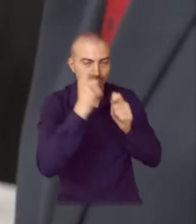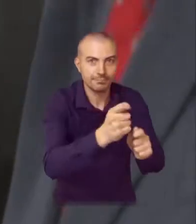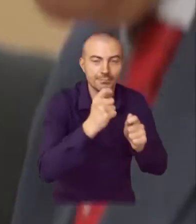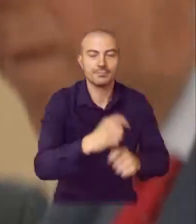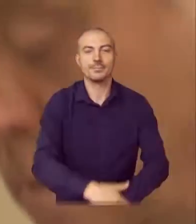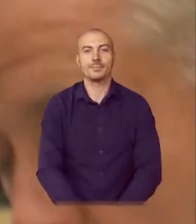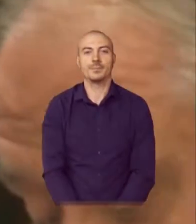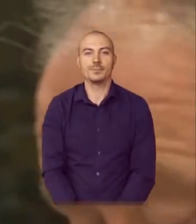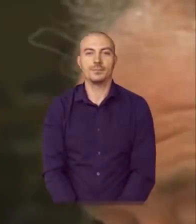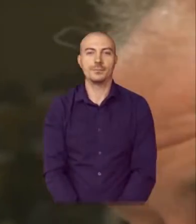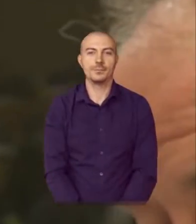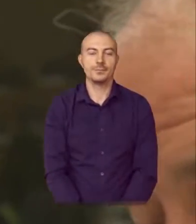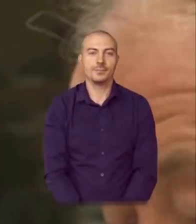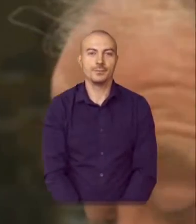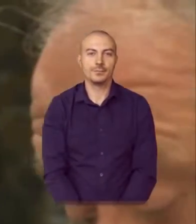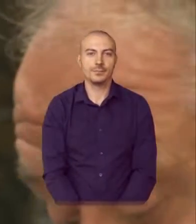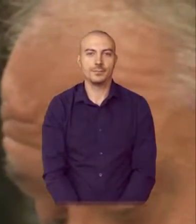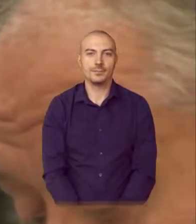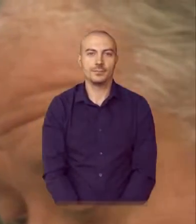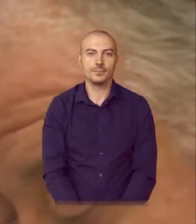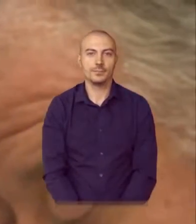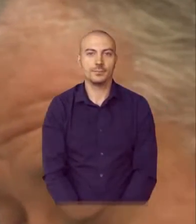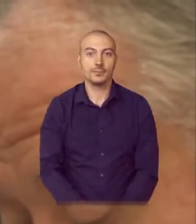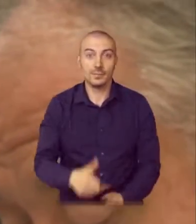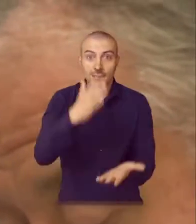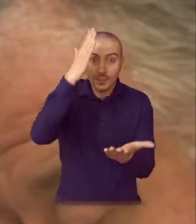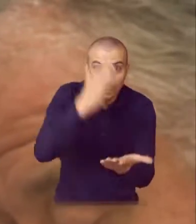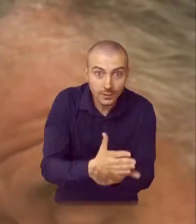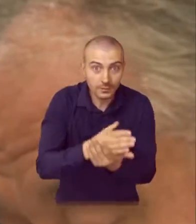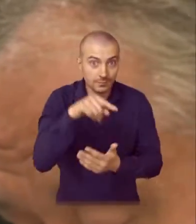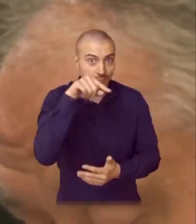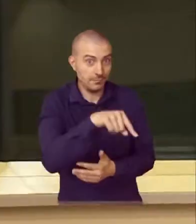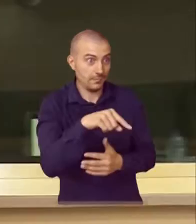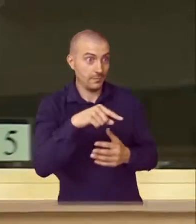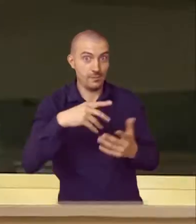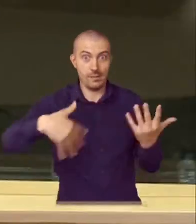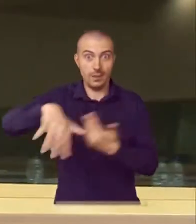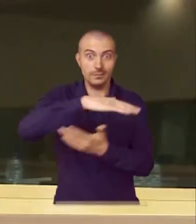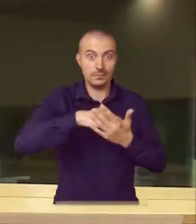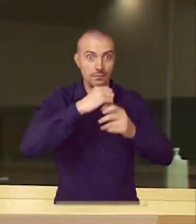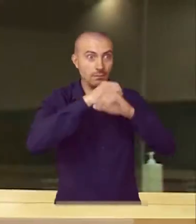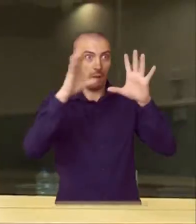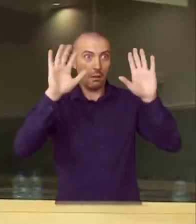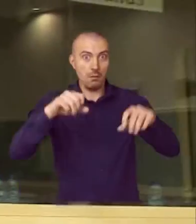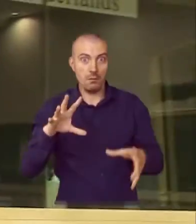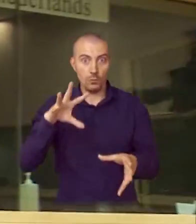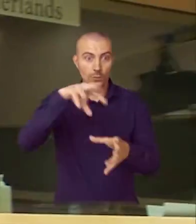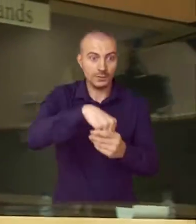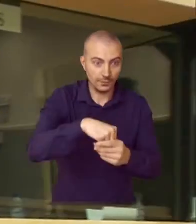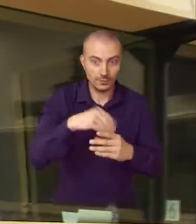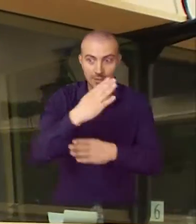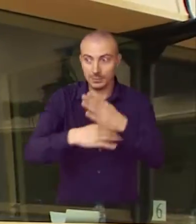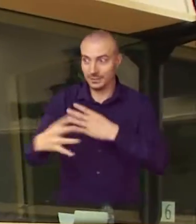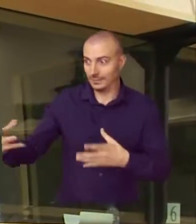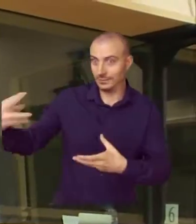issue concerning the whole of society. In fact, it's not simply that society as a whole should be involved with the inclusion of persons with